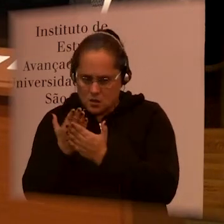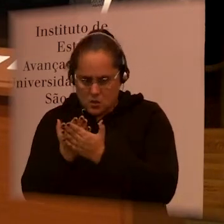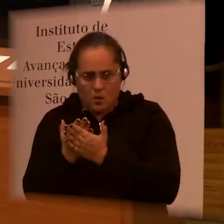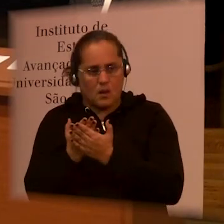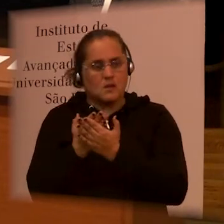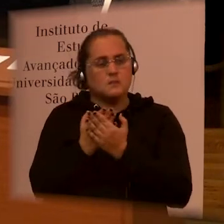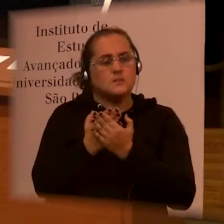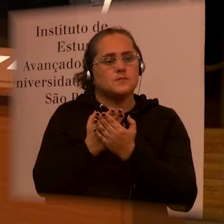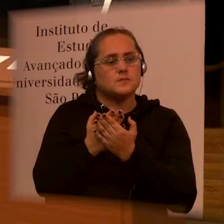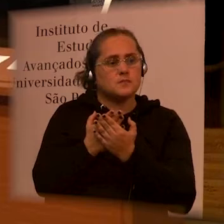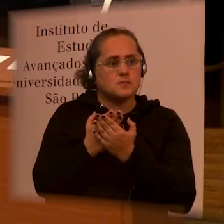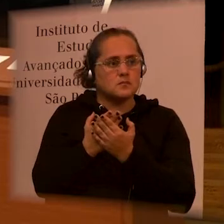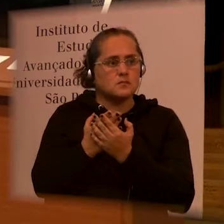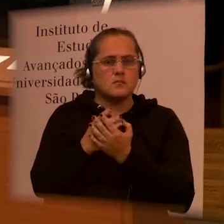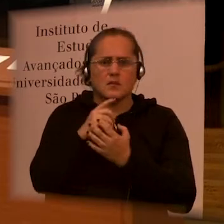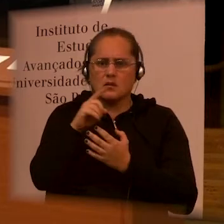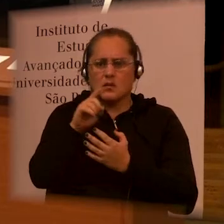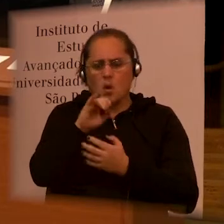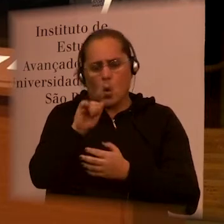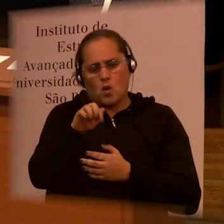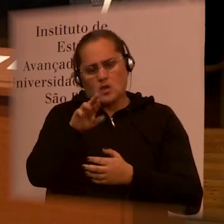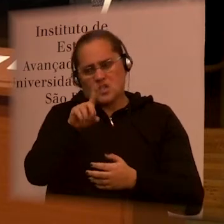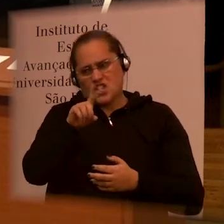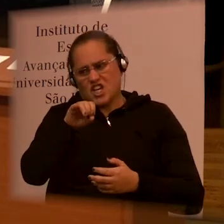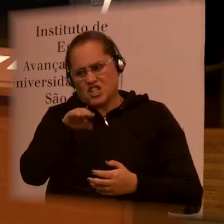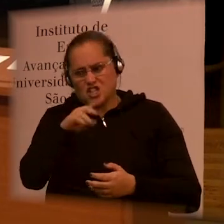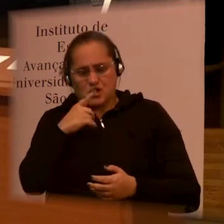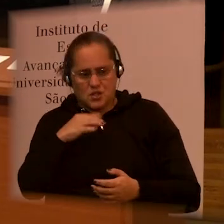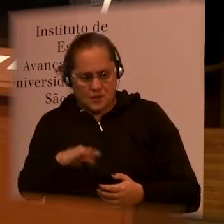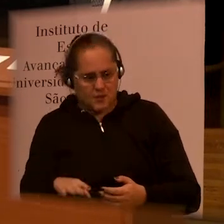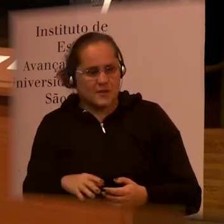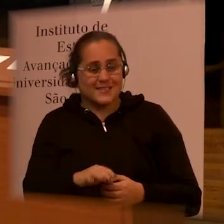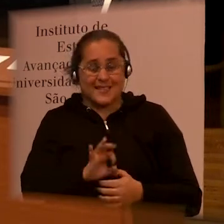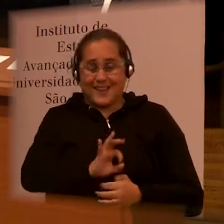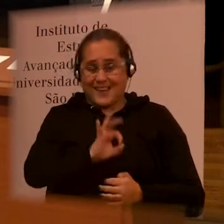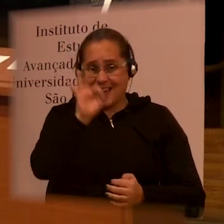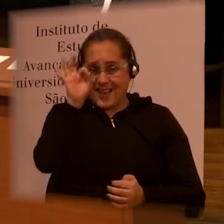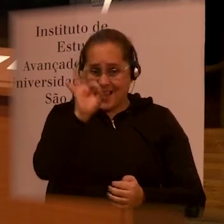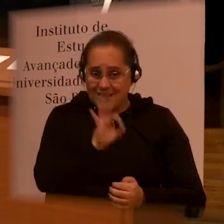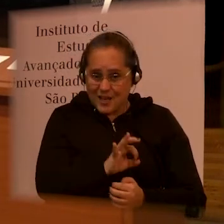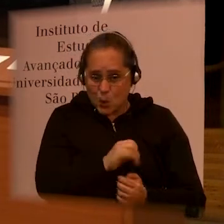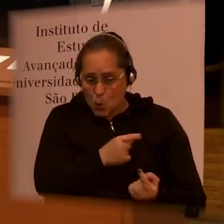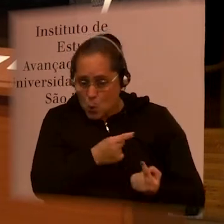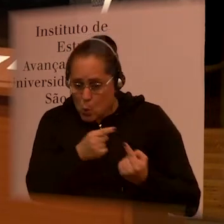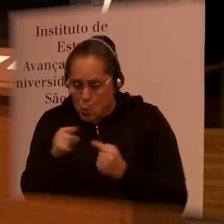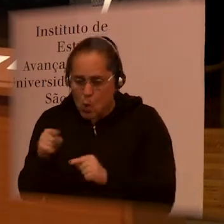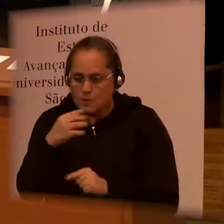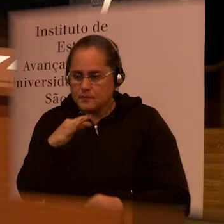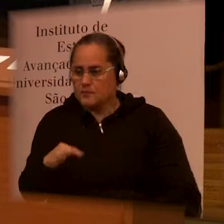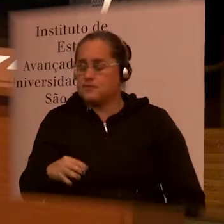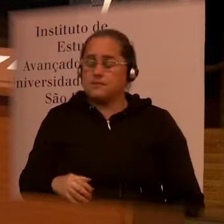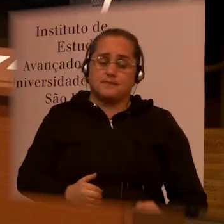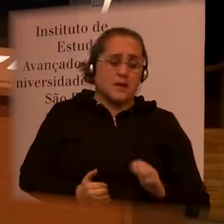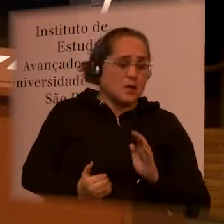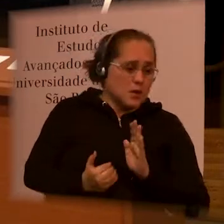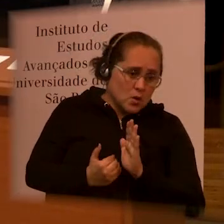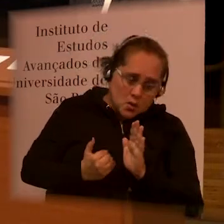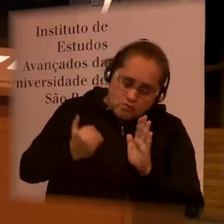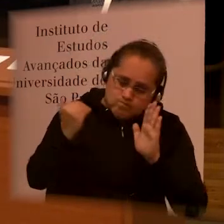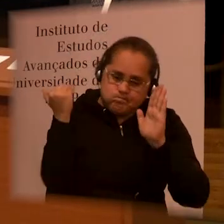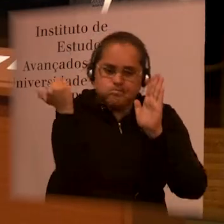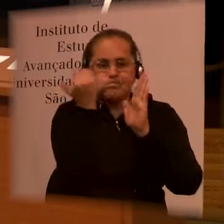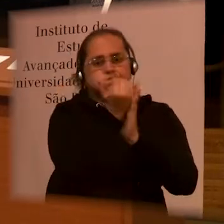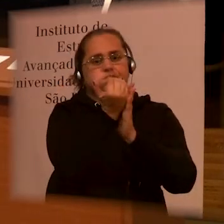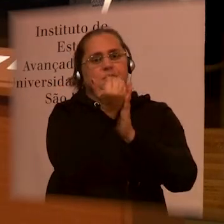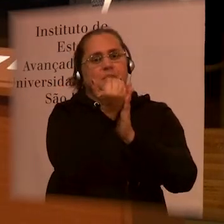violence levels against all children there is very high. was something like 80, 90%. So the teachers are often not